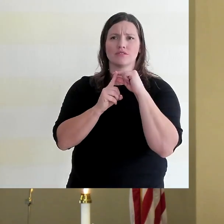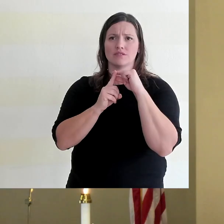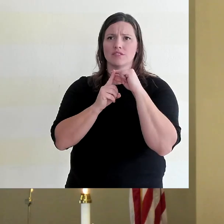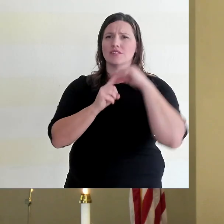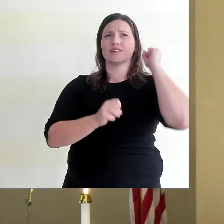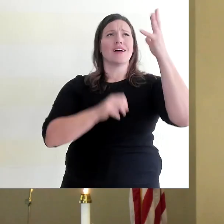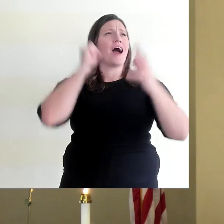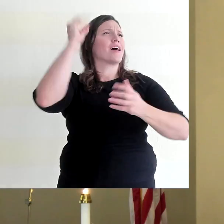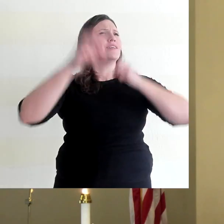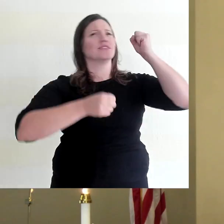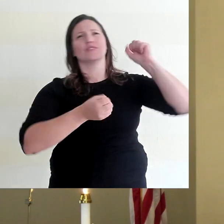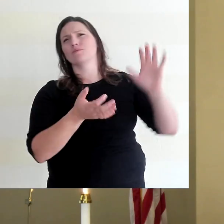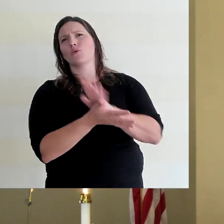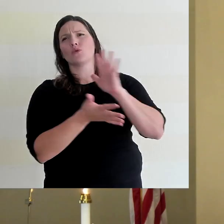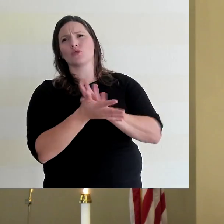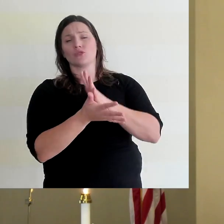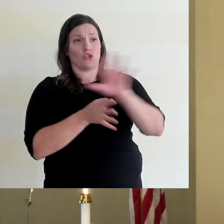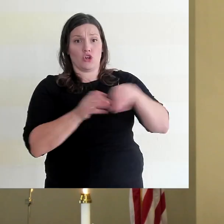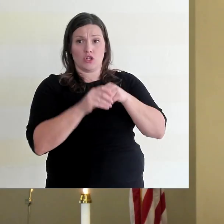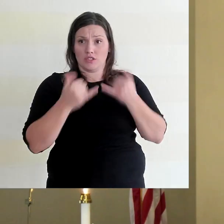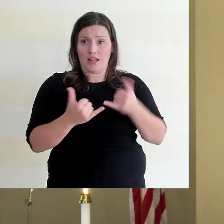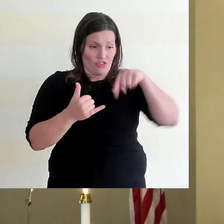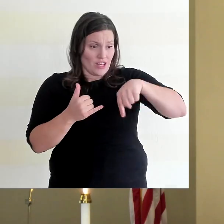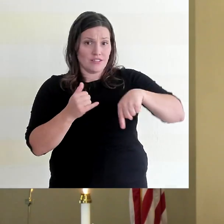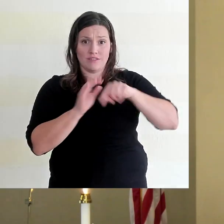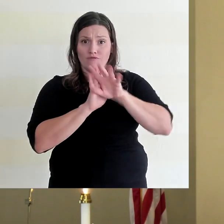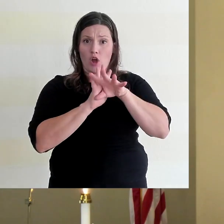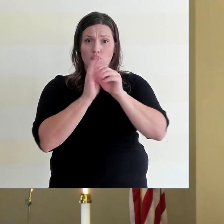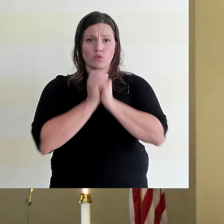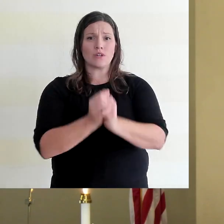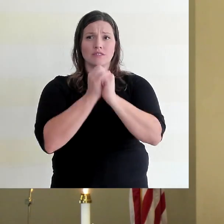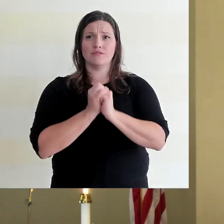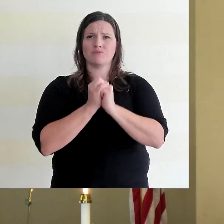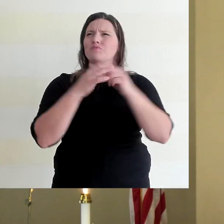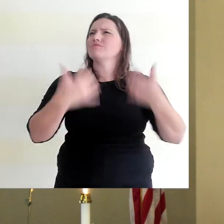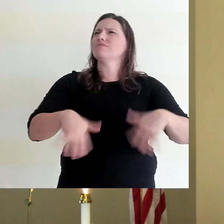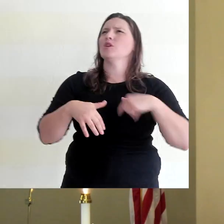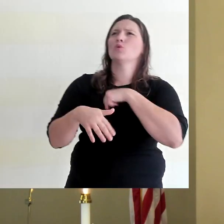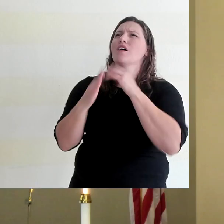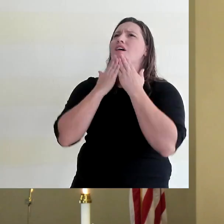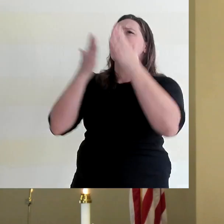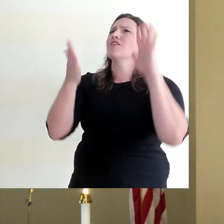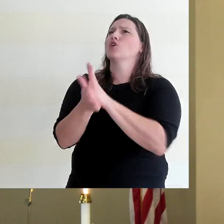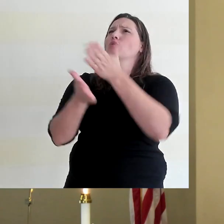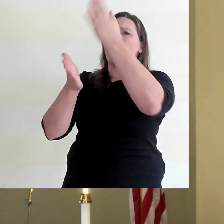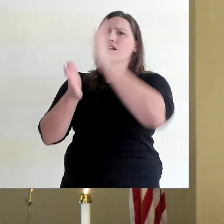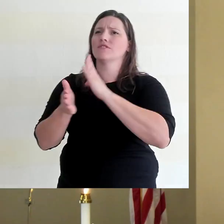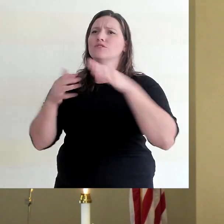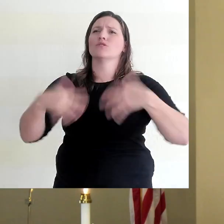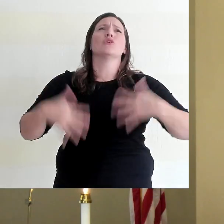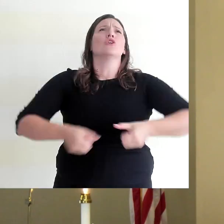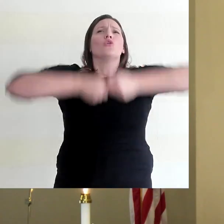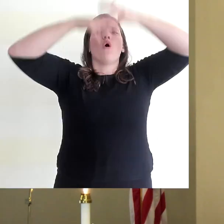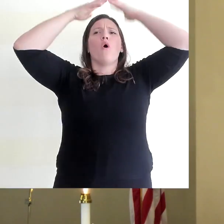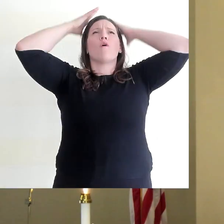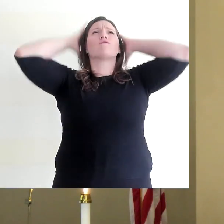Even now through this video worship service, we are thanking and praising God for his greatness and his